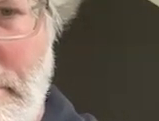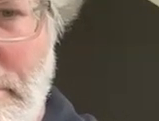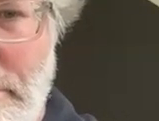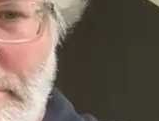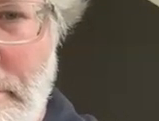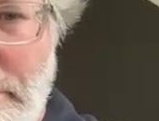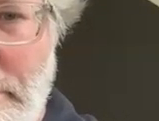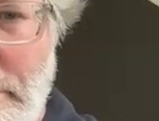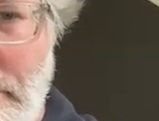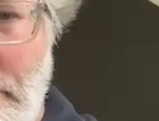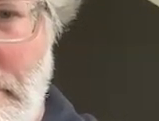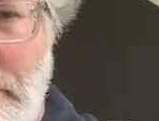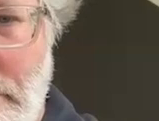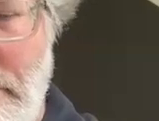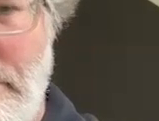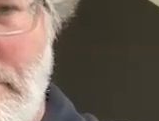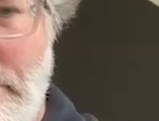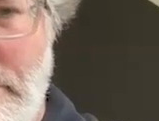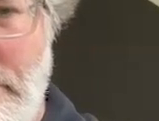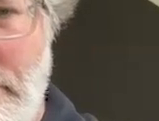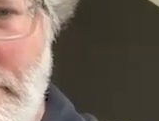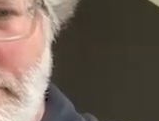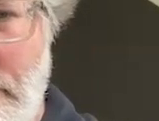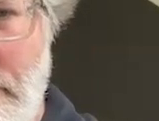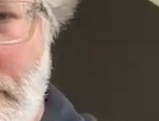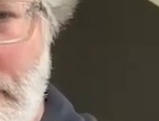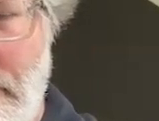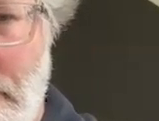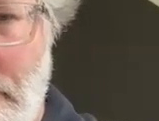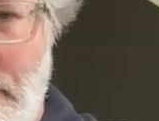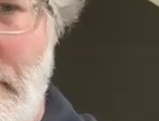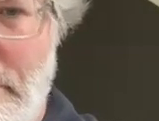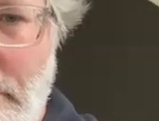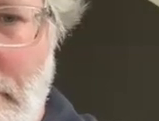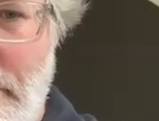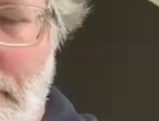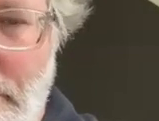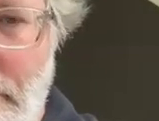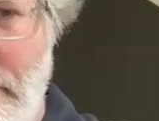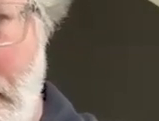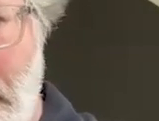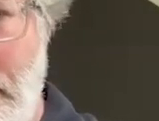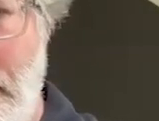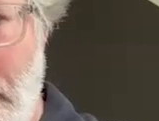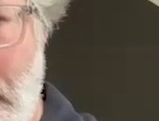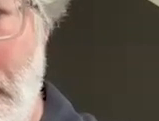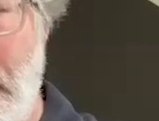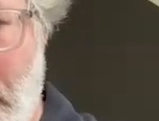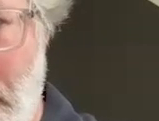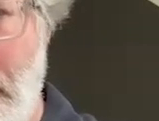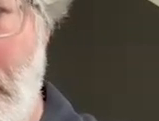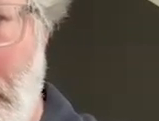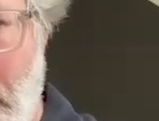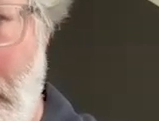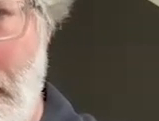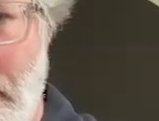types of metrics that are trying to do this kind of accounting that are trying to you know like carbon footprinting we know about